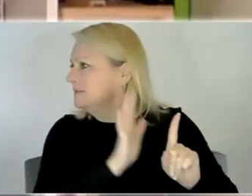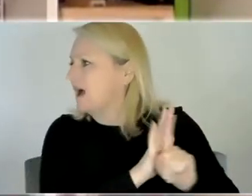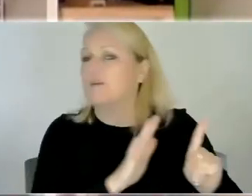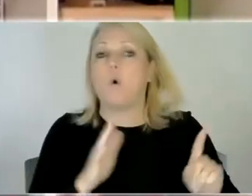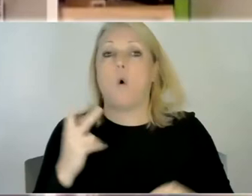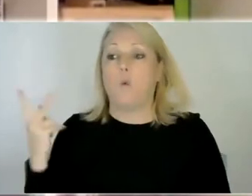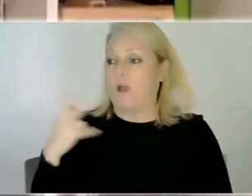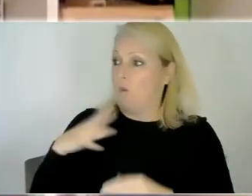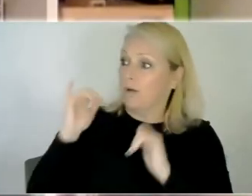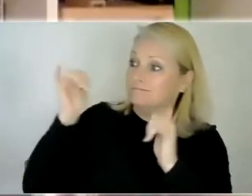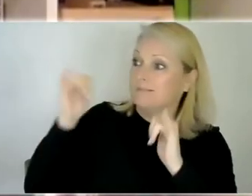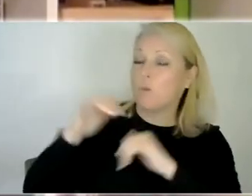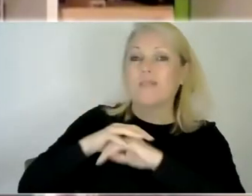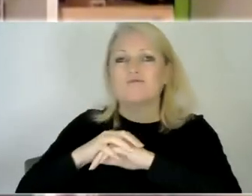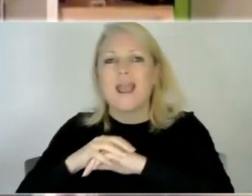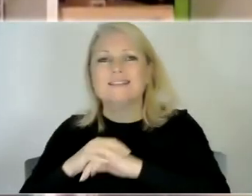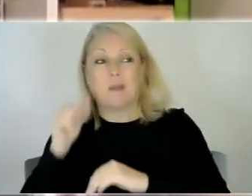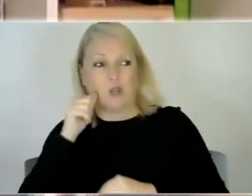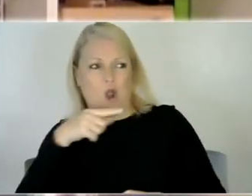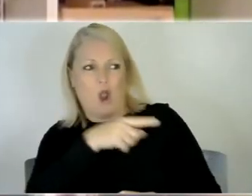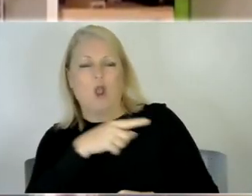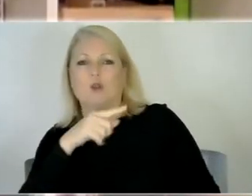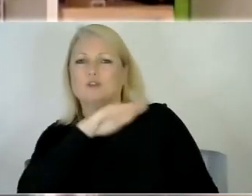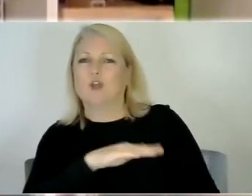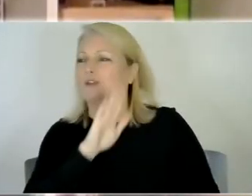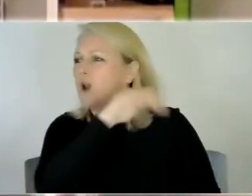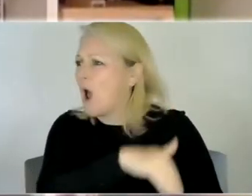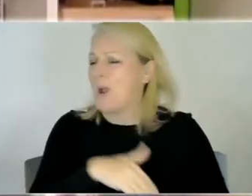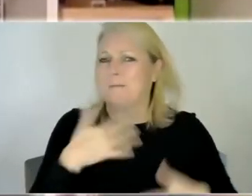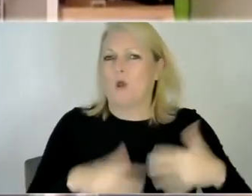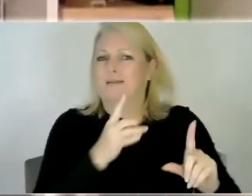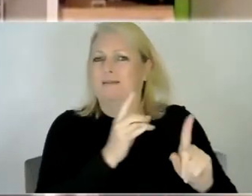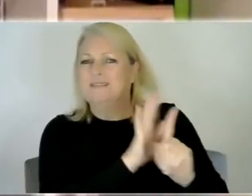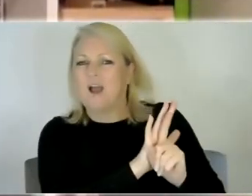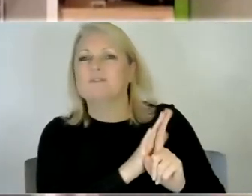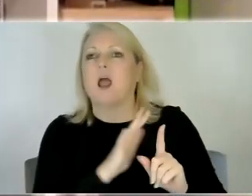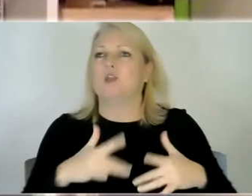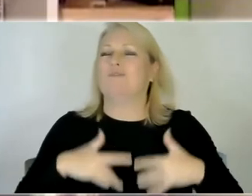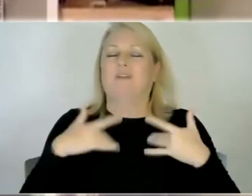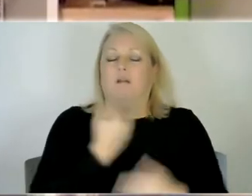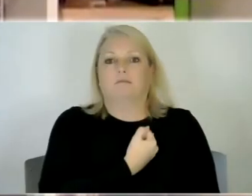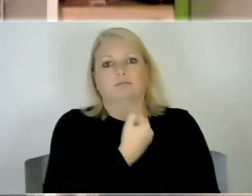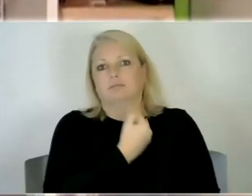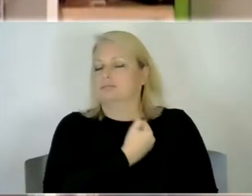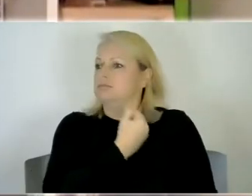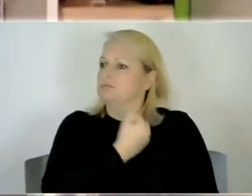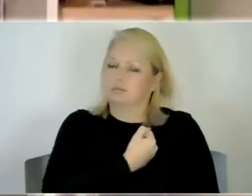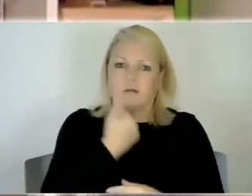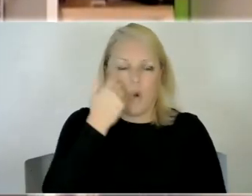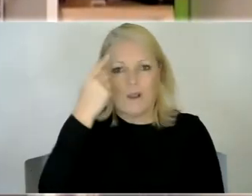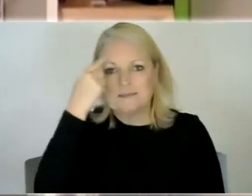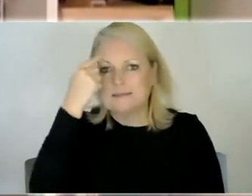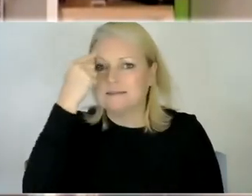when your kids at home self-harming you know yeah how how can you do anything that's fun when when you you're just thinking about that all the time